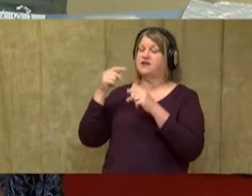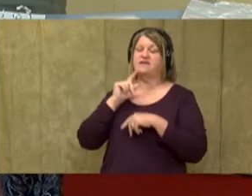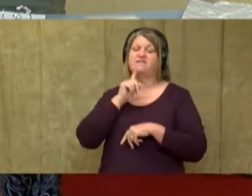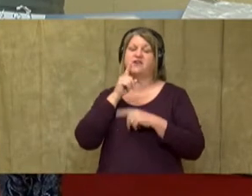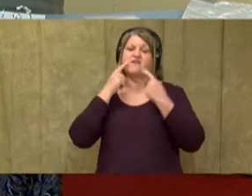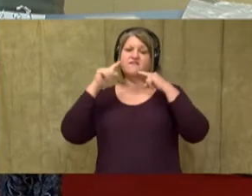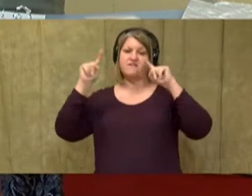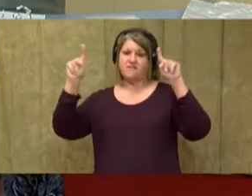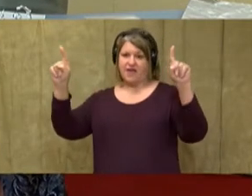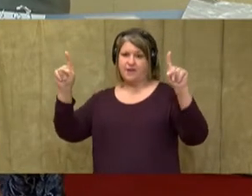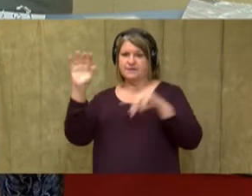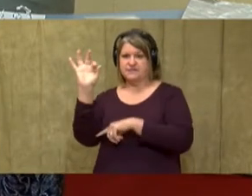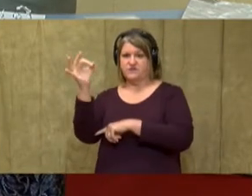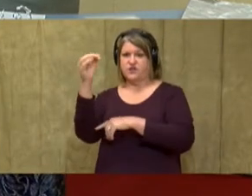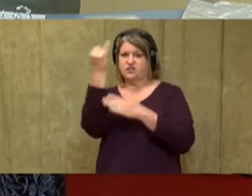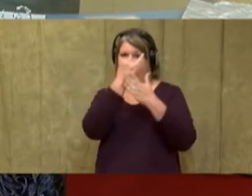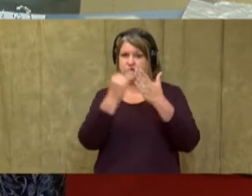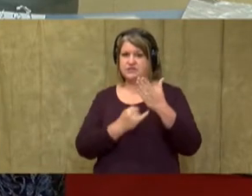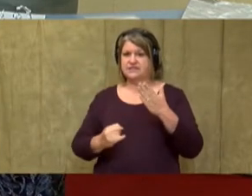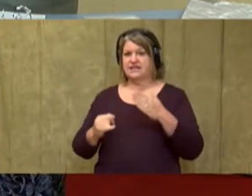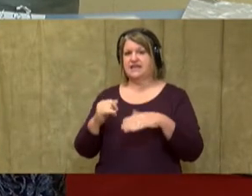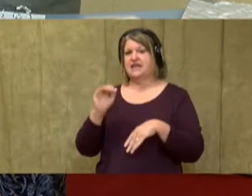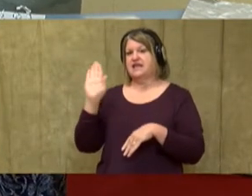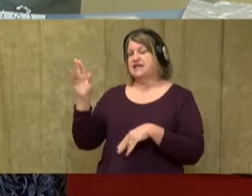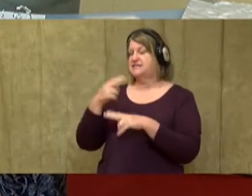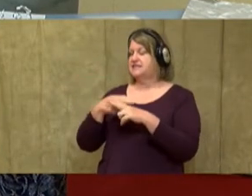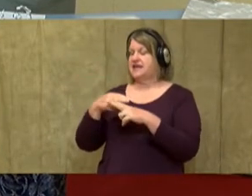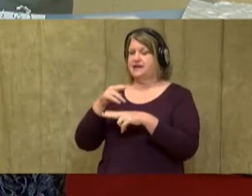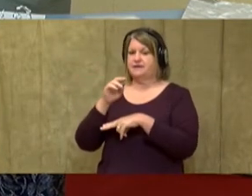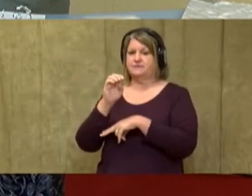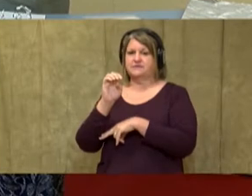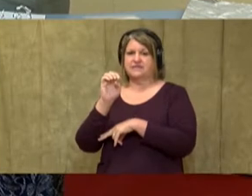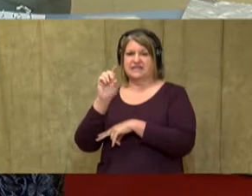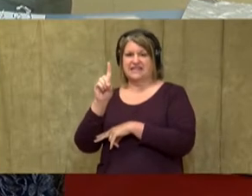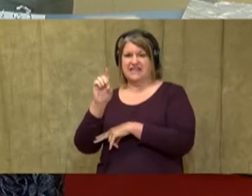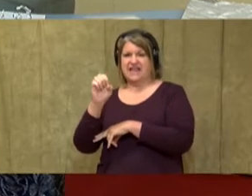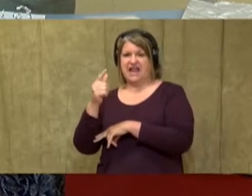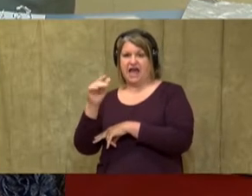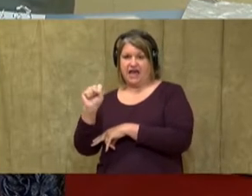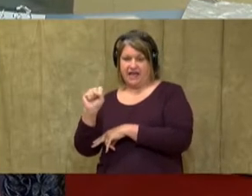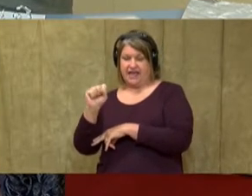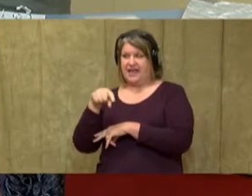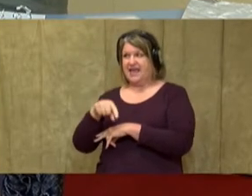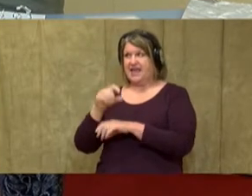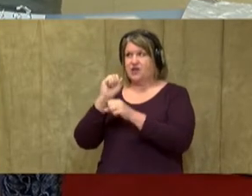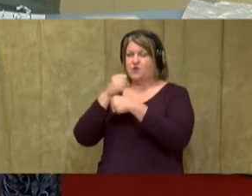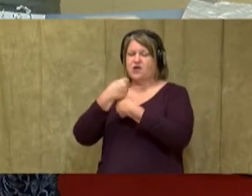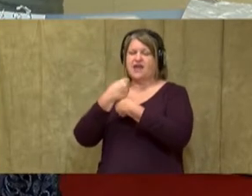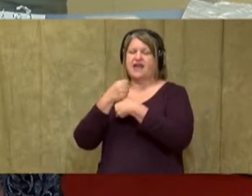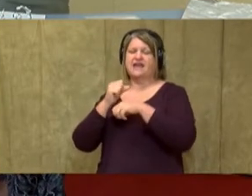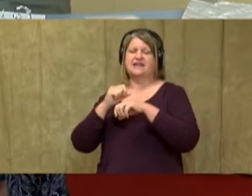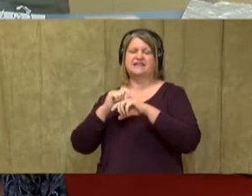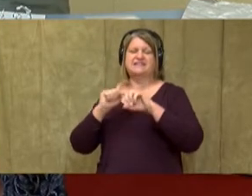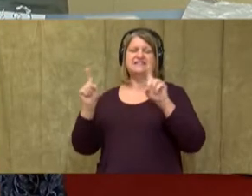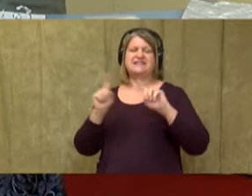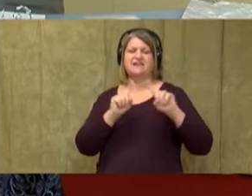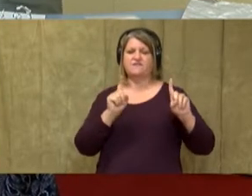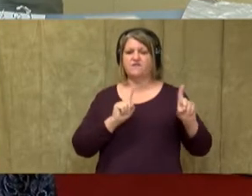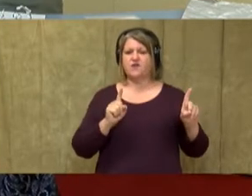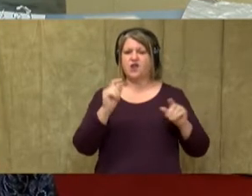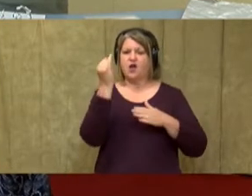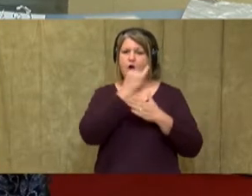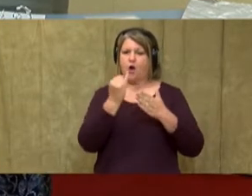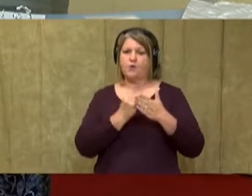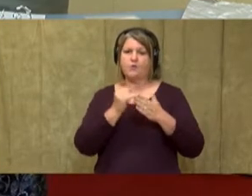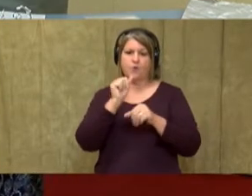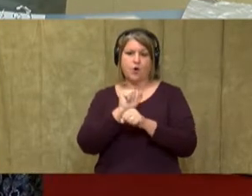French artist today. His name is Edgar Degas. And he created lots of different artworks that showed people in